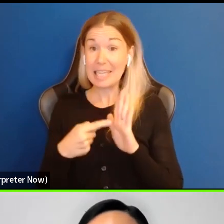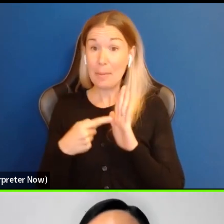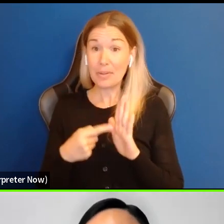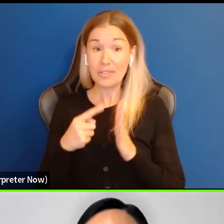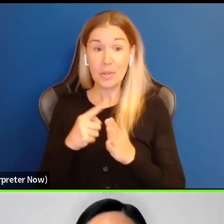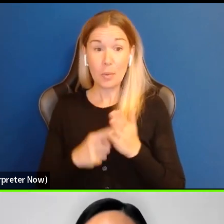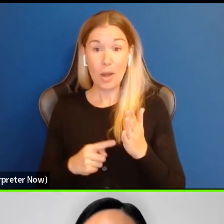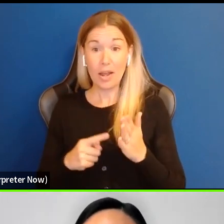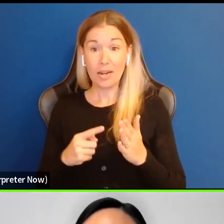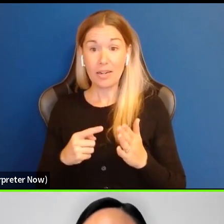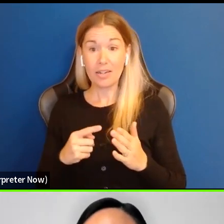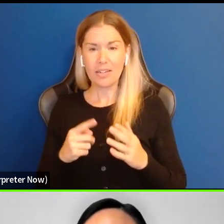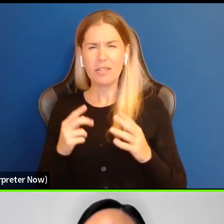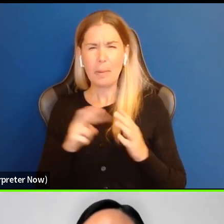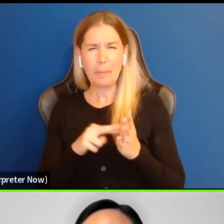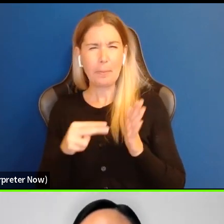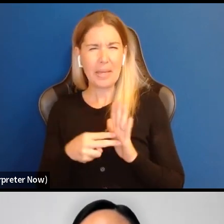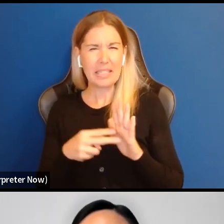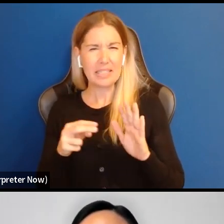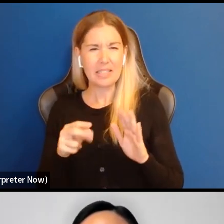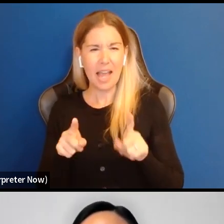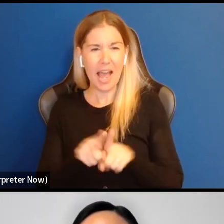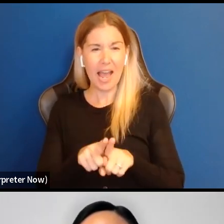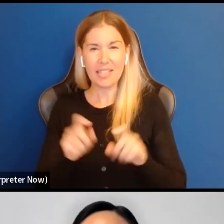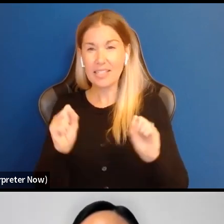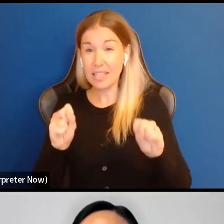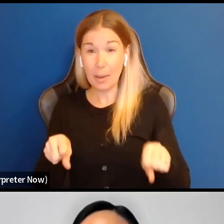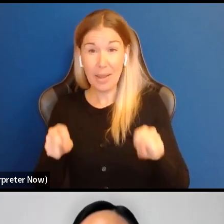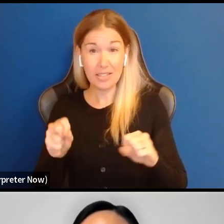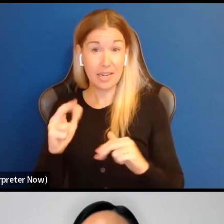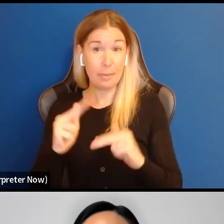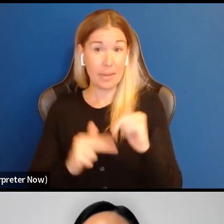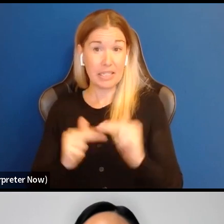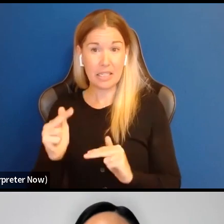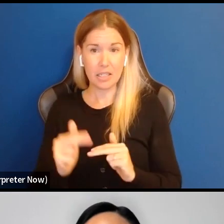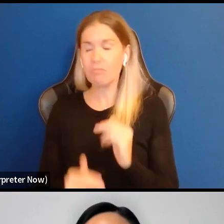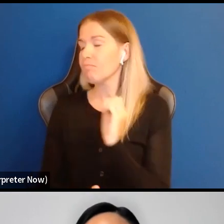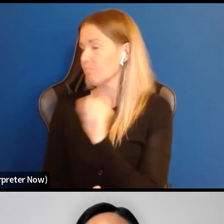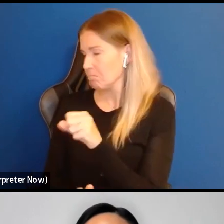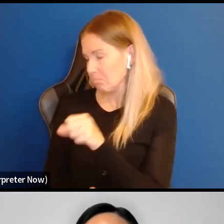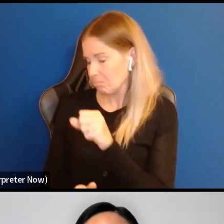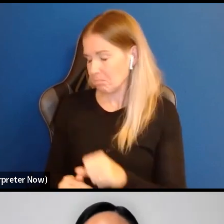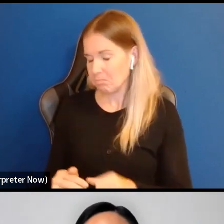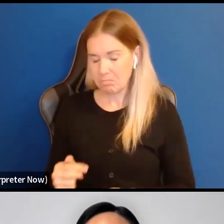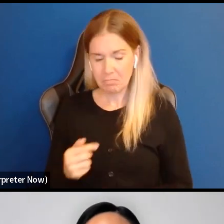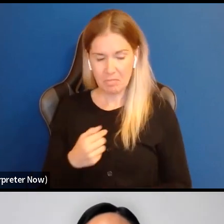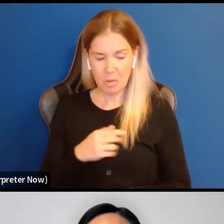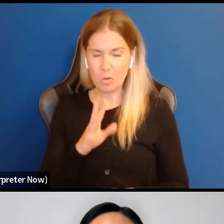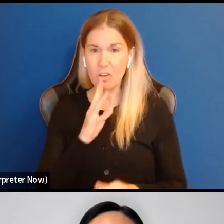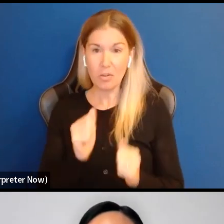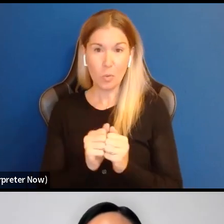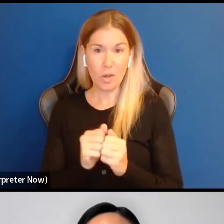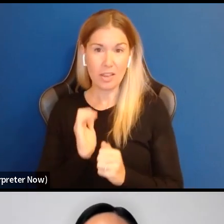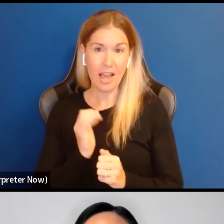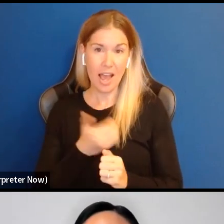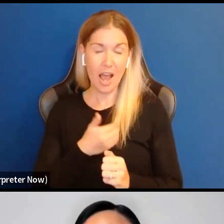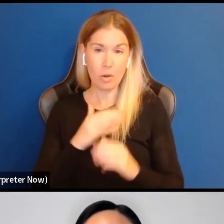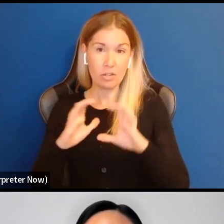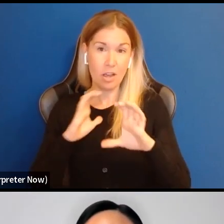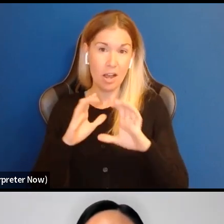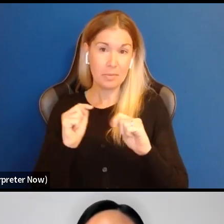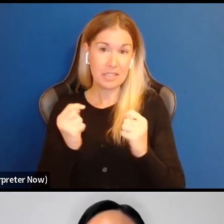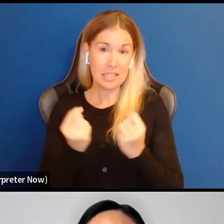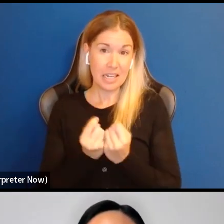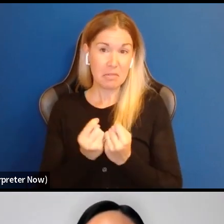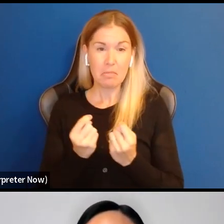might count as capacity building. Yeah, absolutely. Um, I think we can, I'll talk with our comms team, but whether it's via